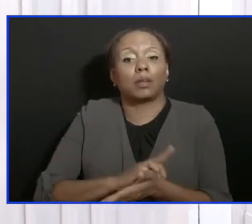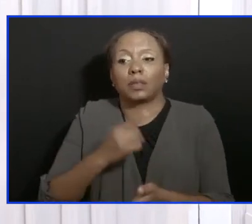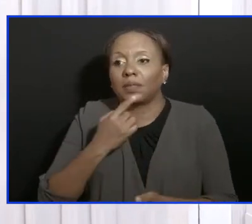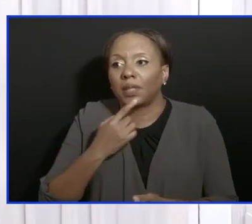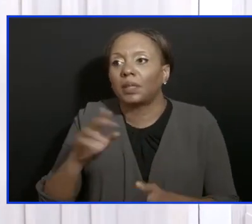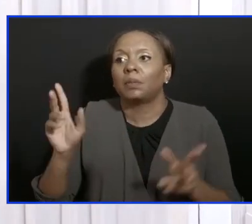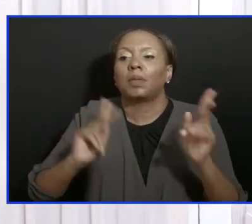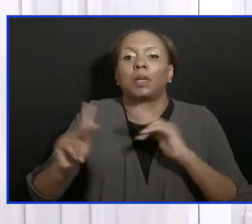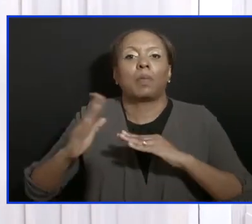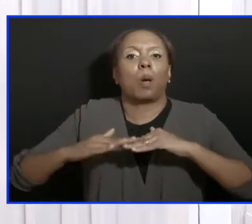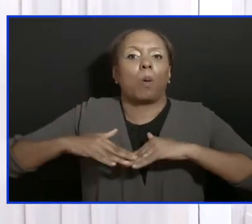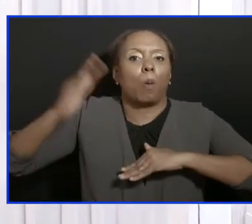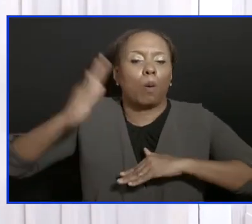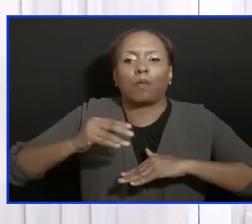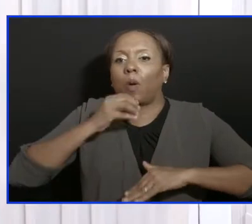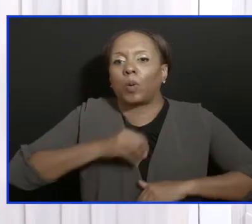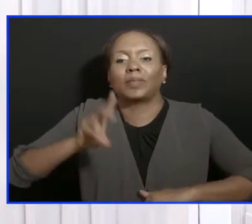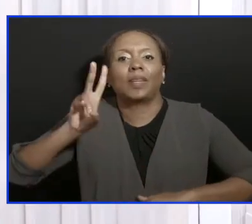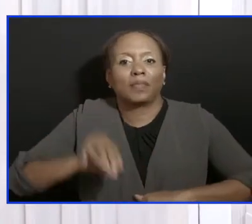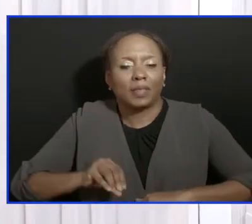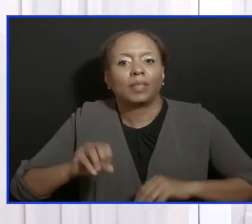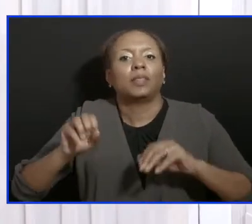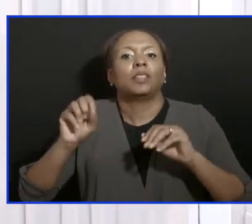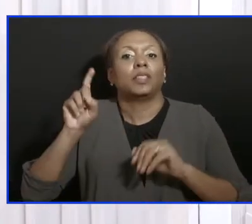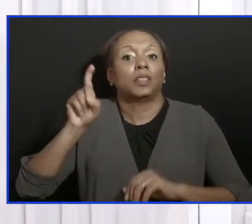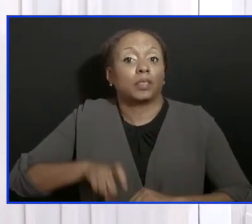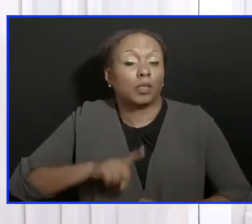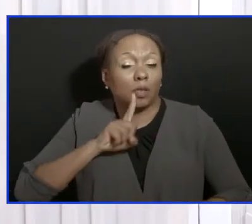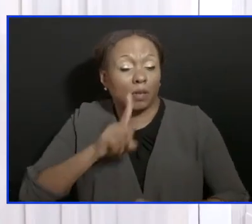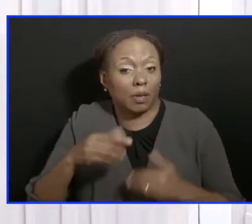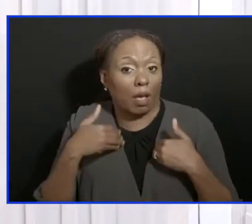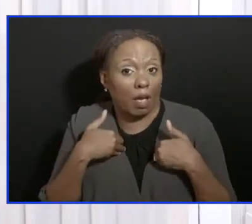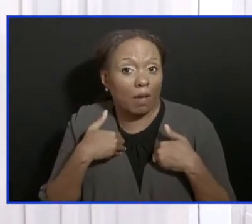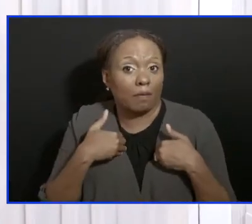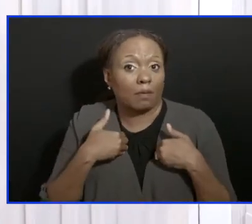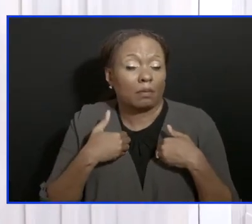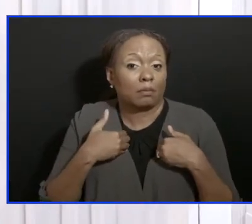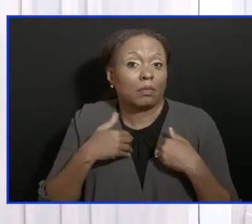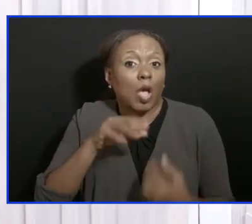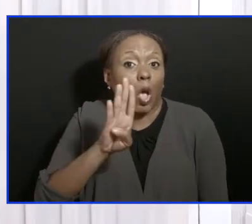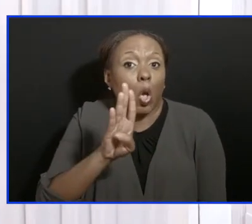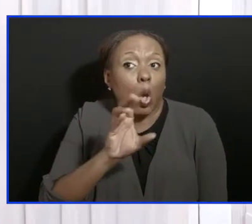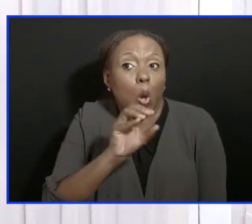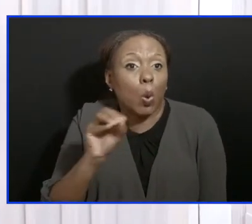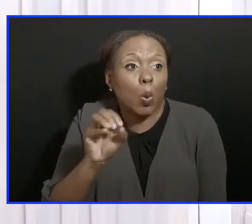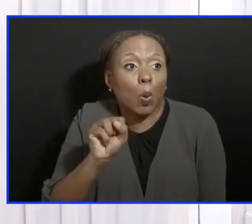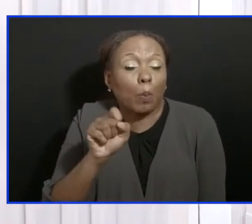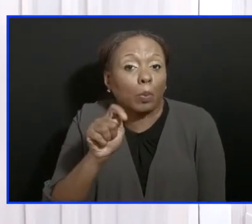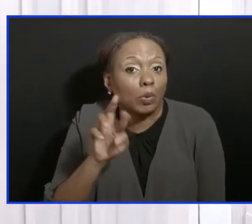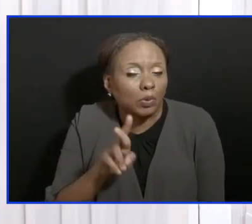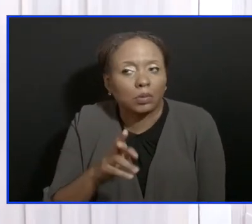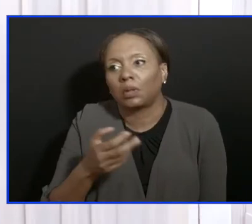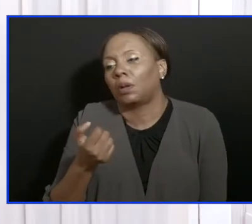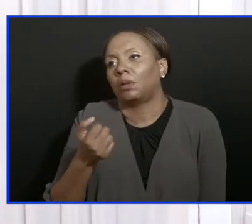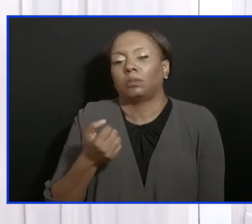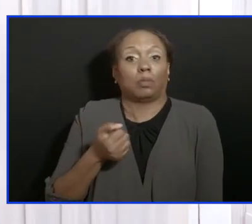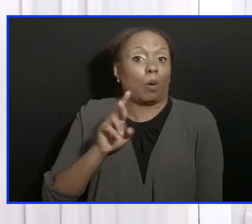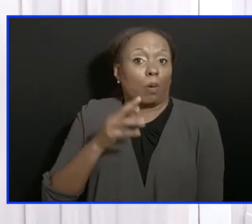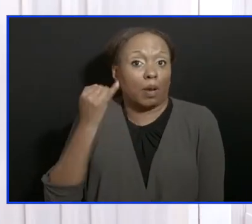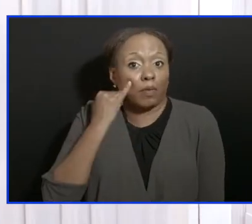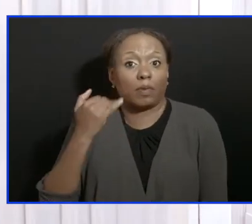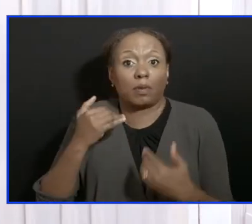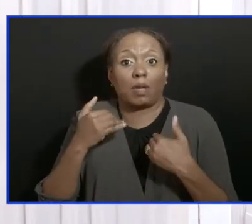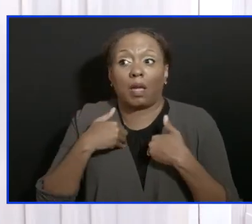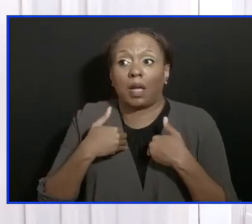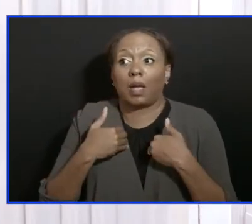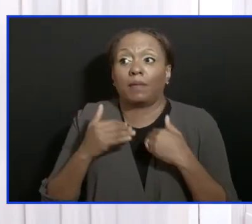persons who are immunocompromised, and those who are in high risk jobs because they're exposed in ways that